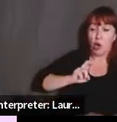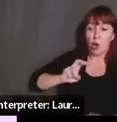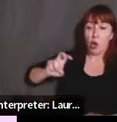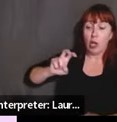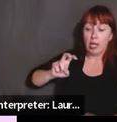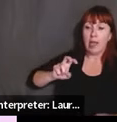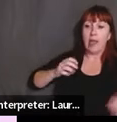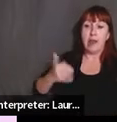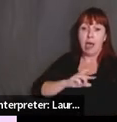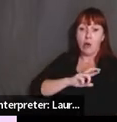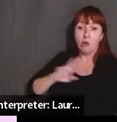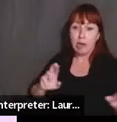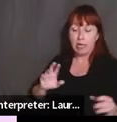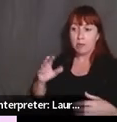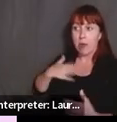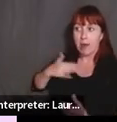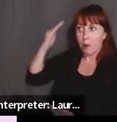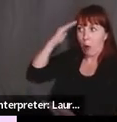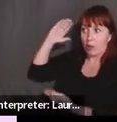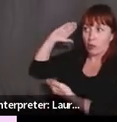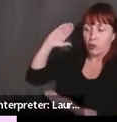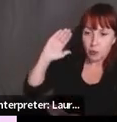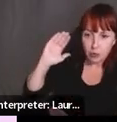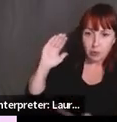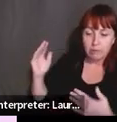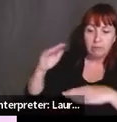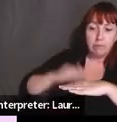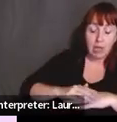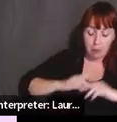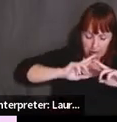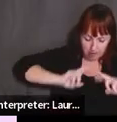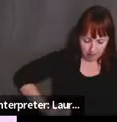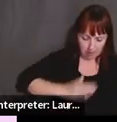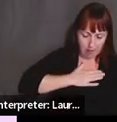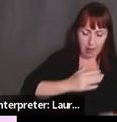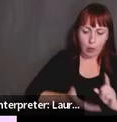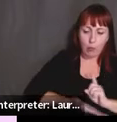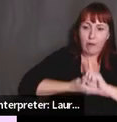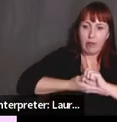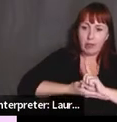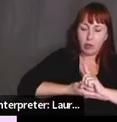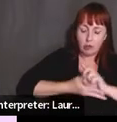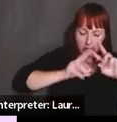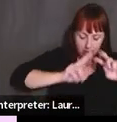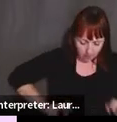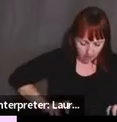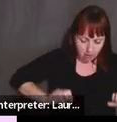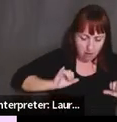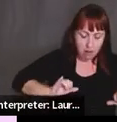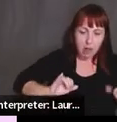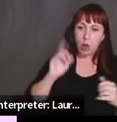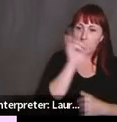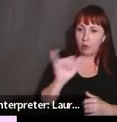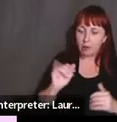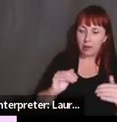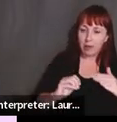integrate the knowledge they have acquired and the unpacking they have done with their own privilege, it looks like, how does it look like in lower school?